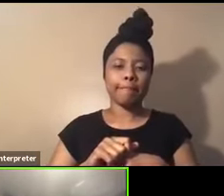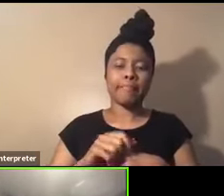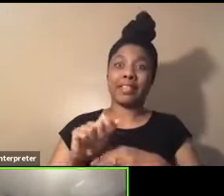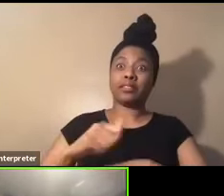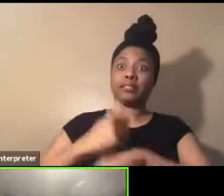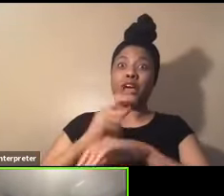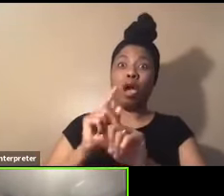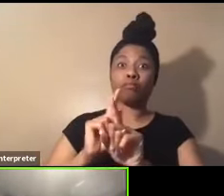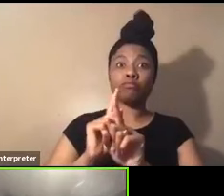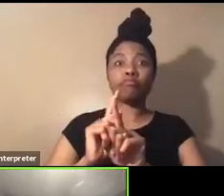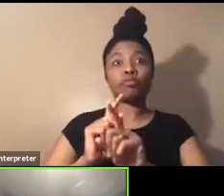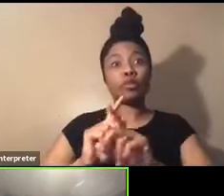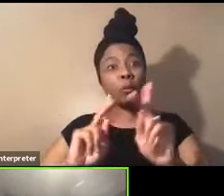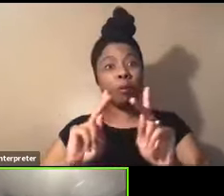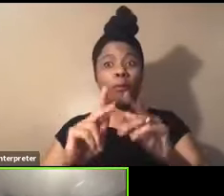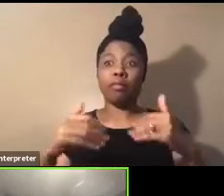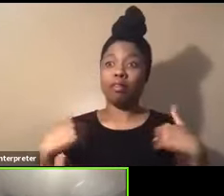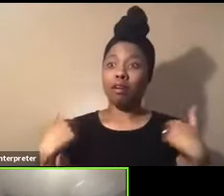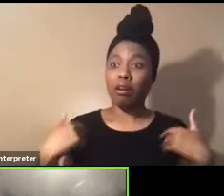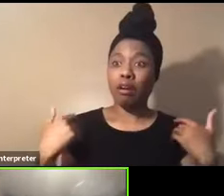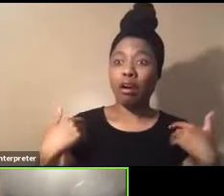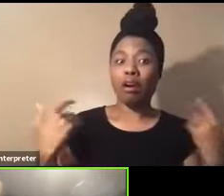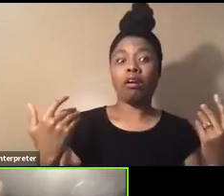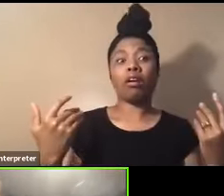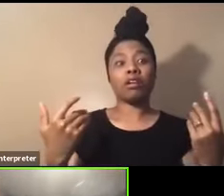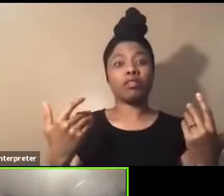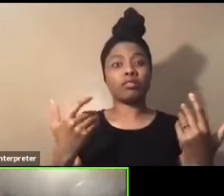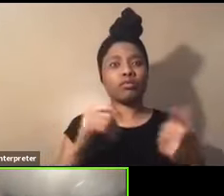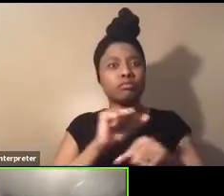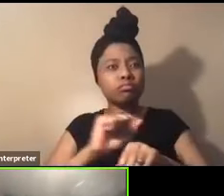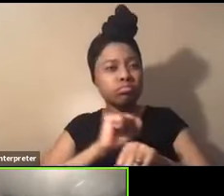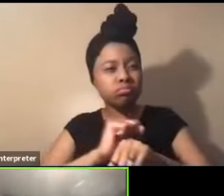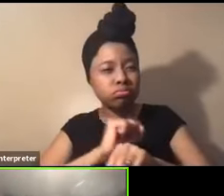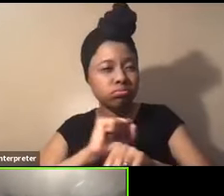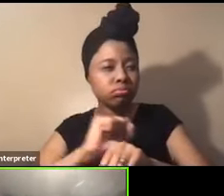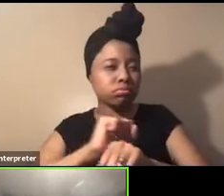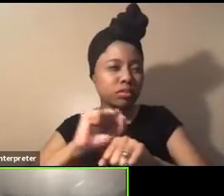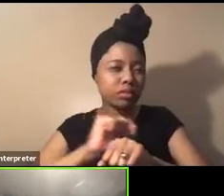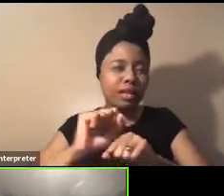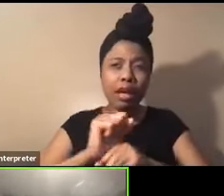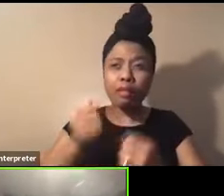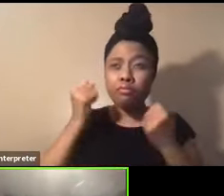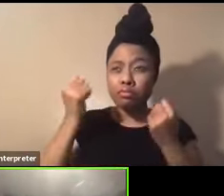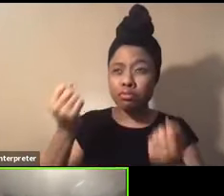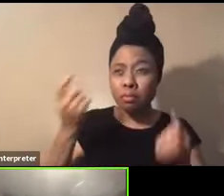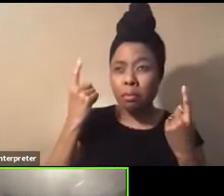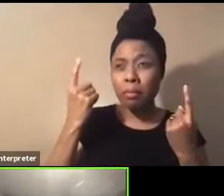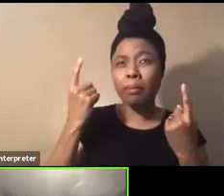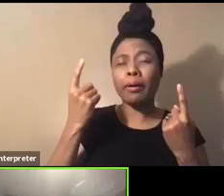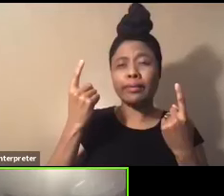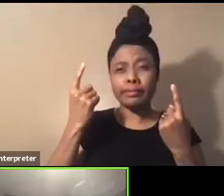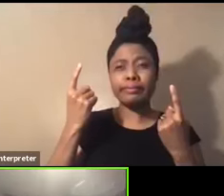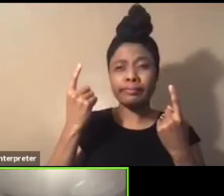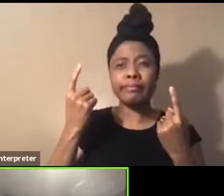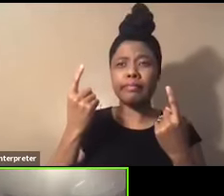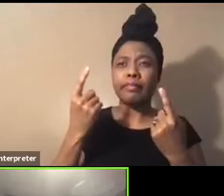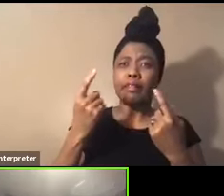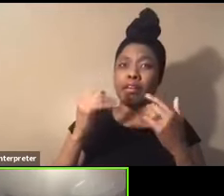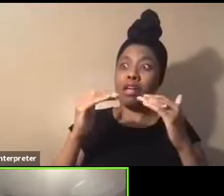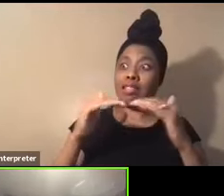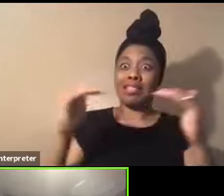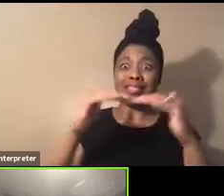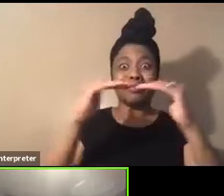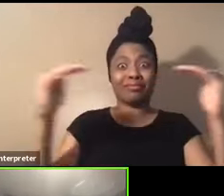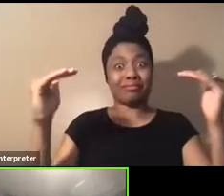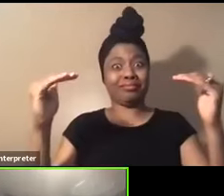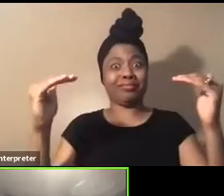of the young people to, to, to work harder and, and to begin to understand, understand the level that